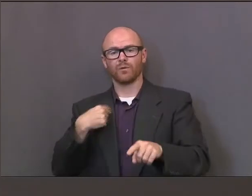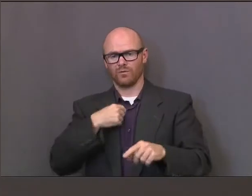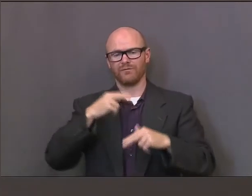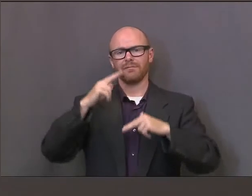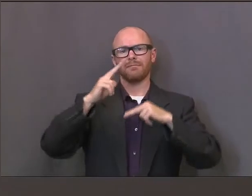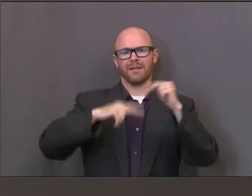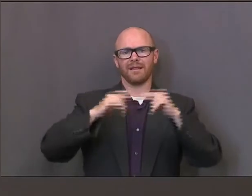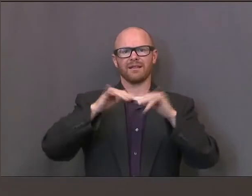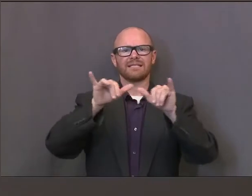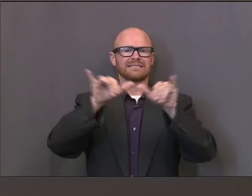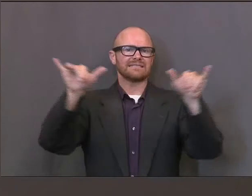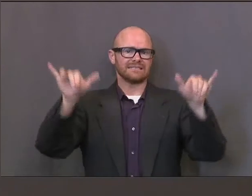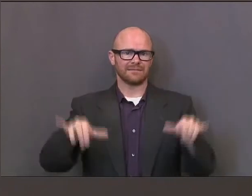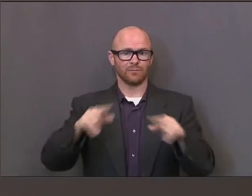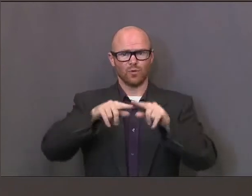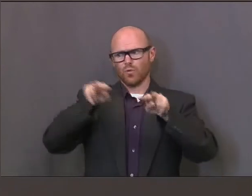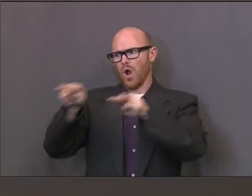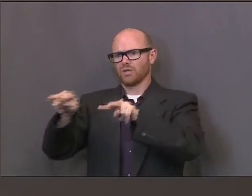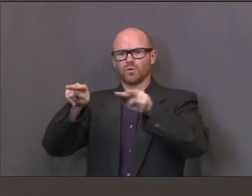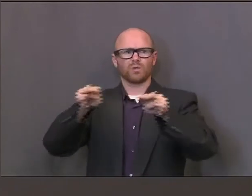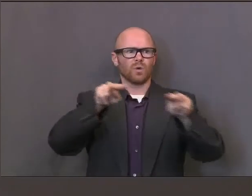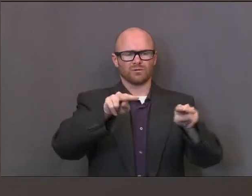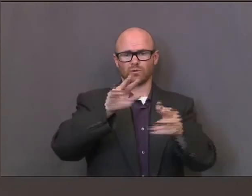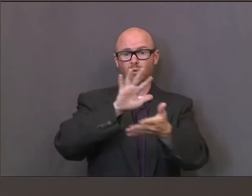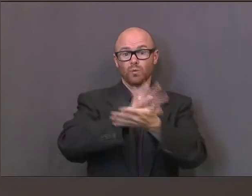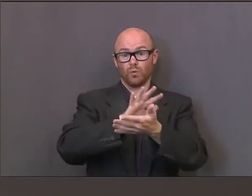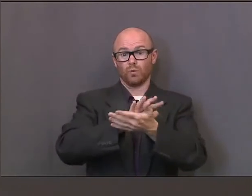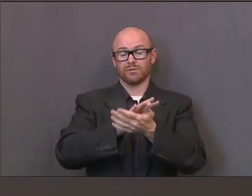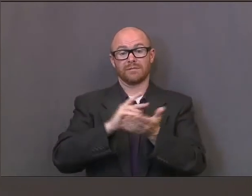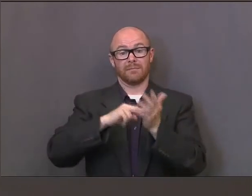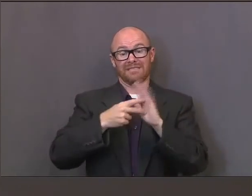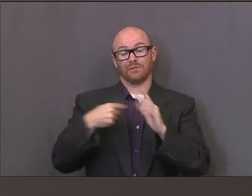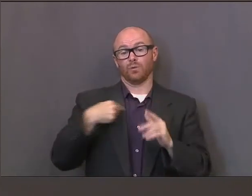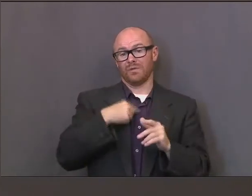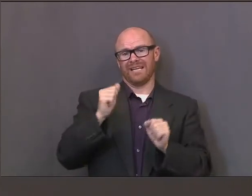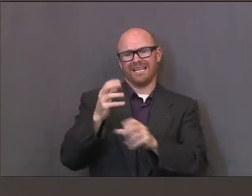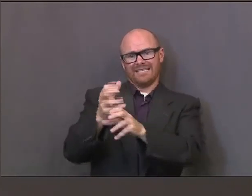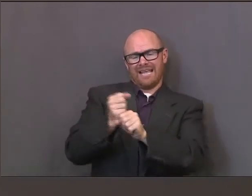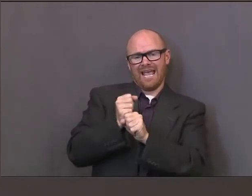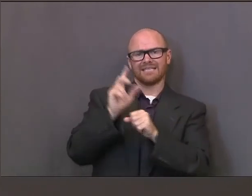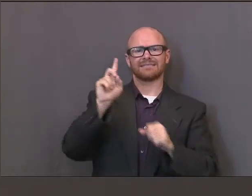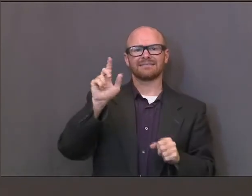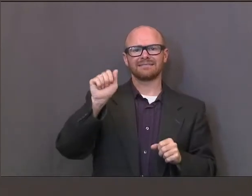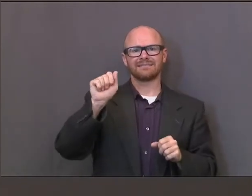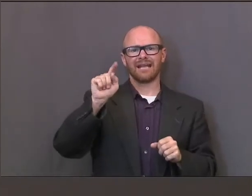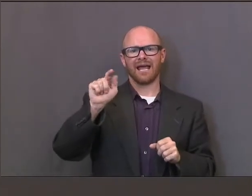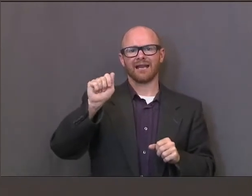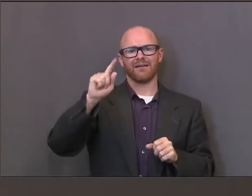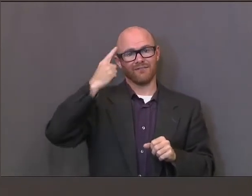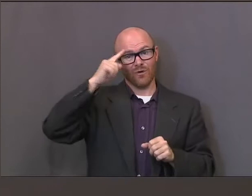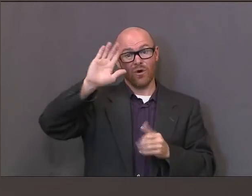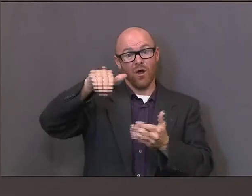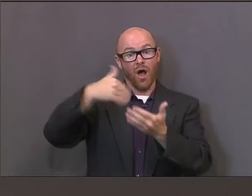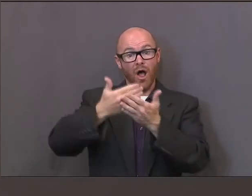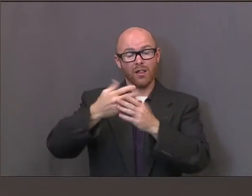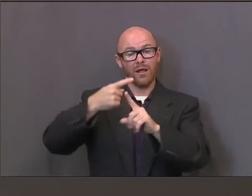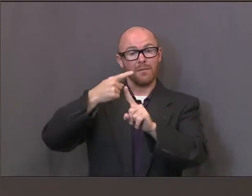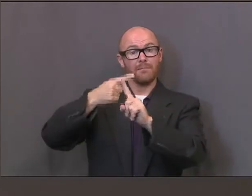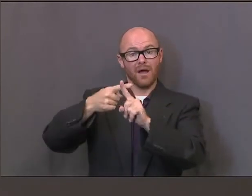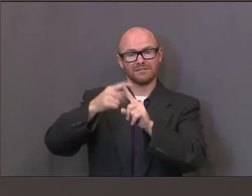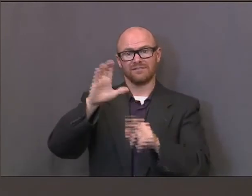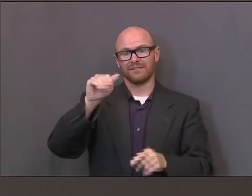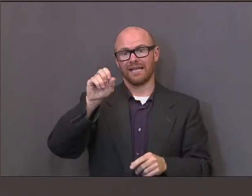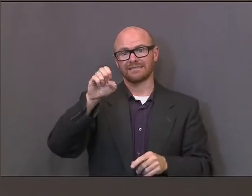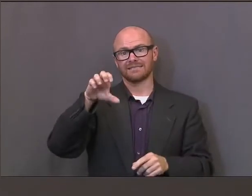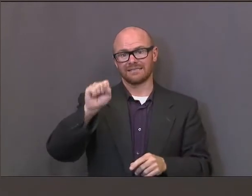system. It's a brand-new system where we are able to get data on all positive COVID cases that